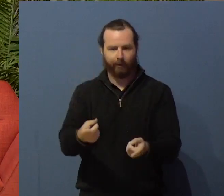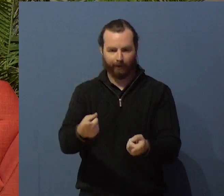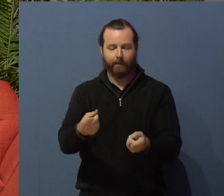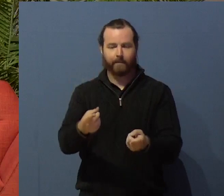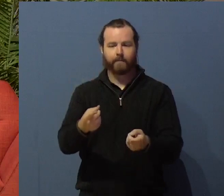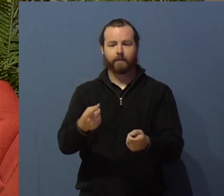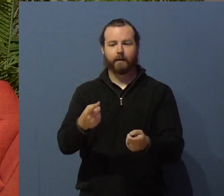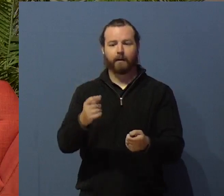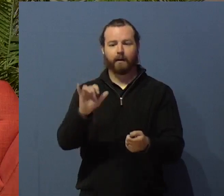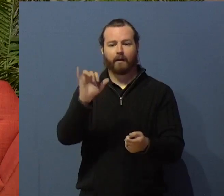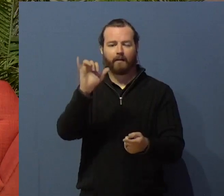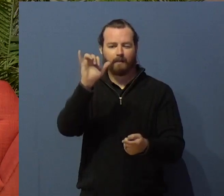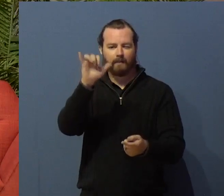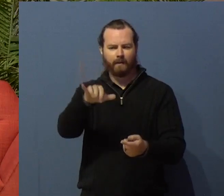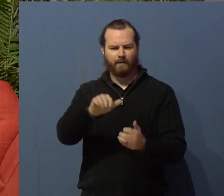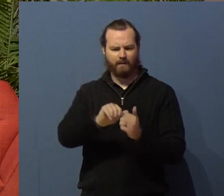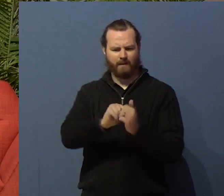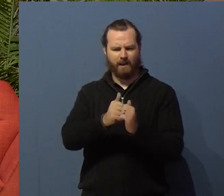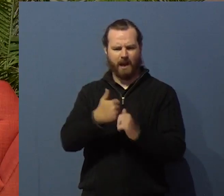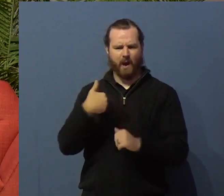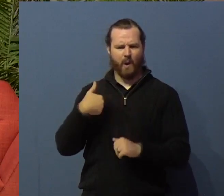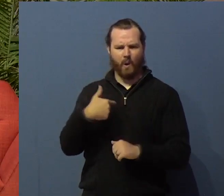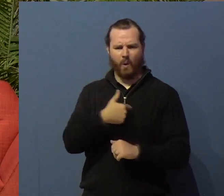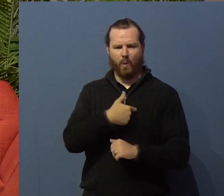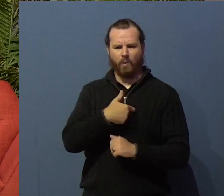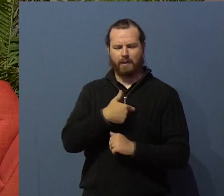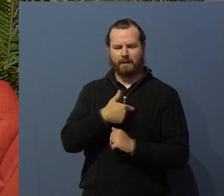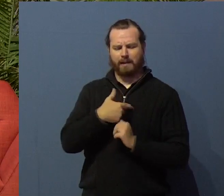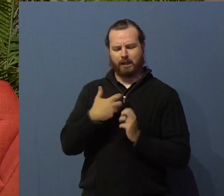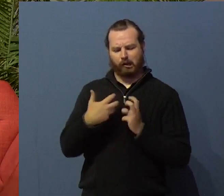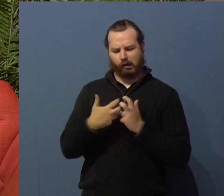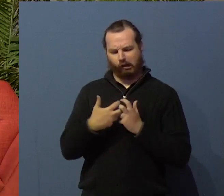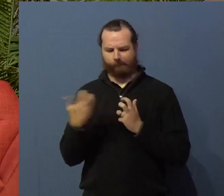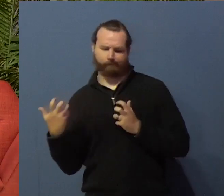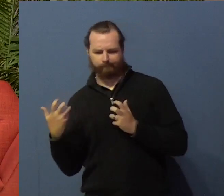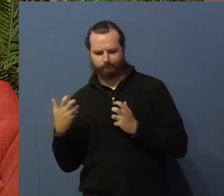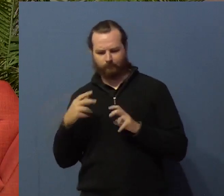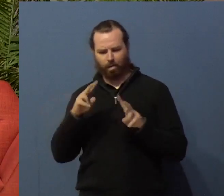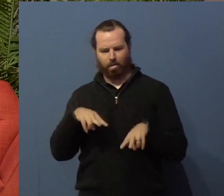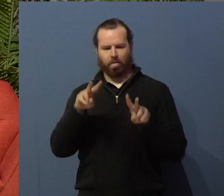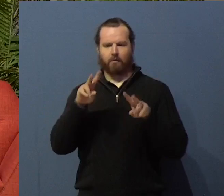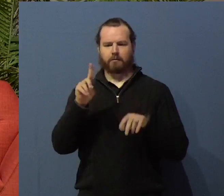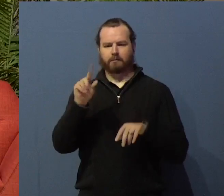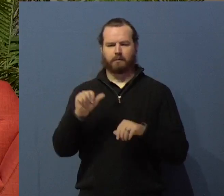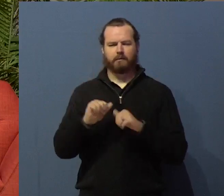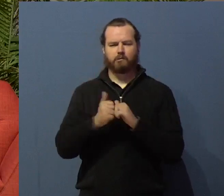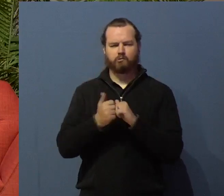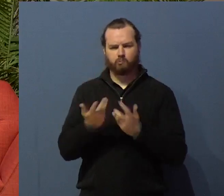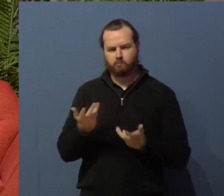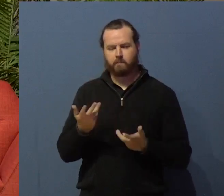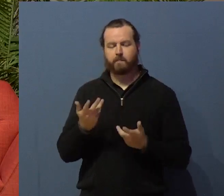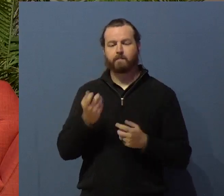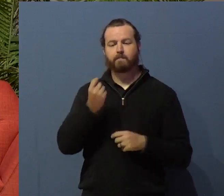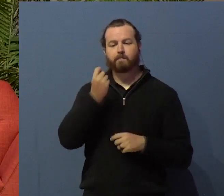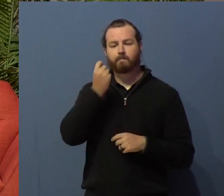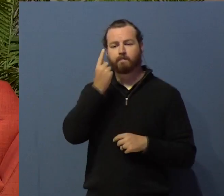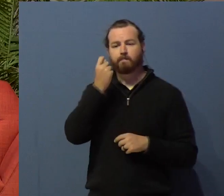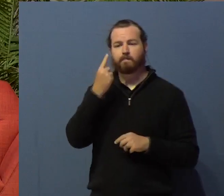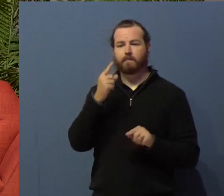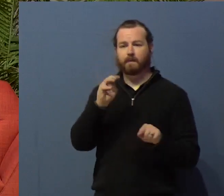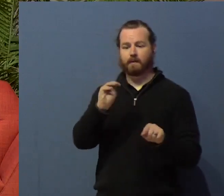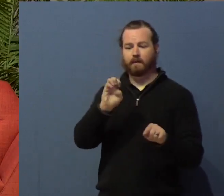So, how do we get ourselves out of that? Well, what Mephibosheth is working with is a world and life view.